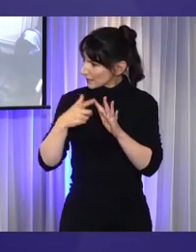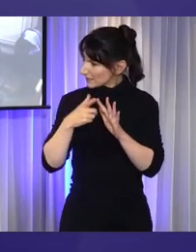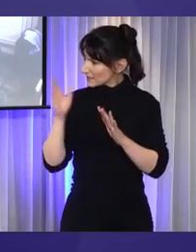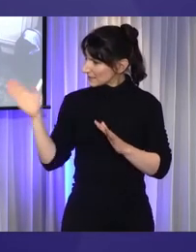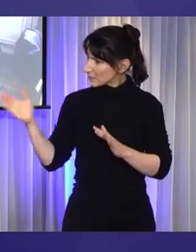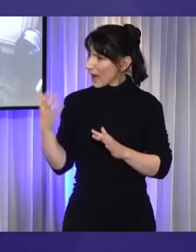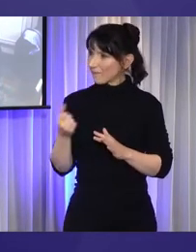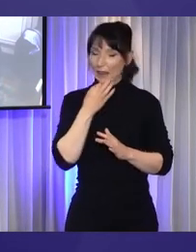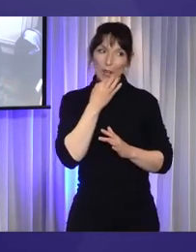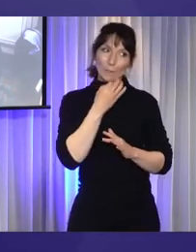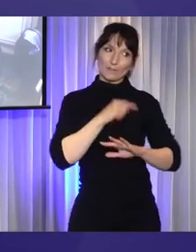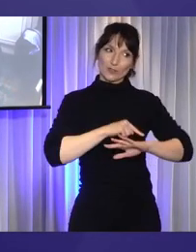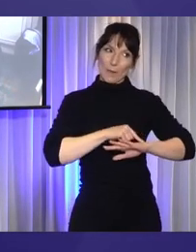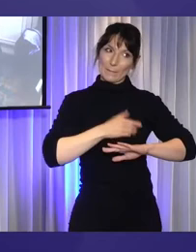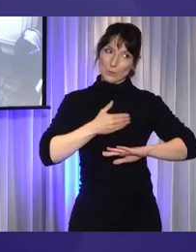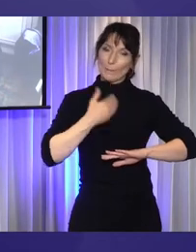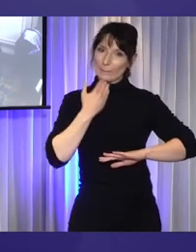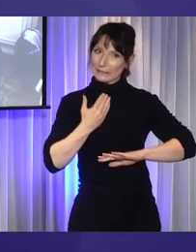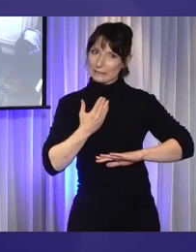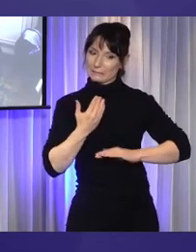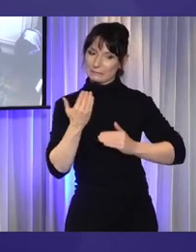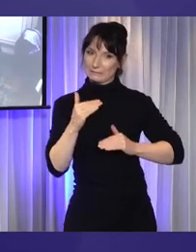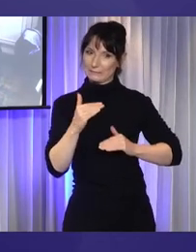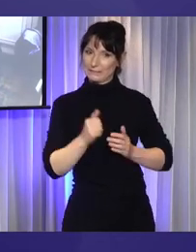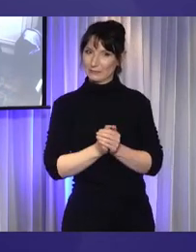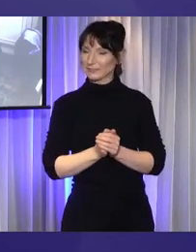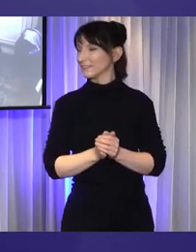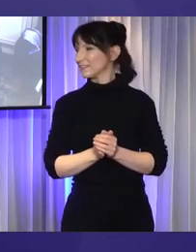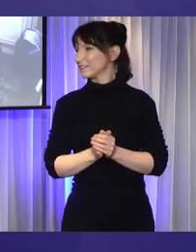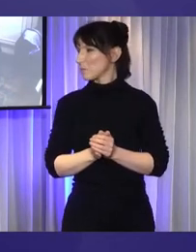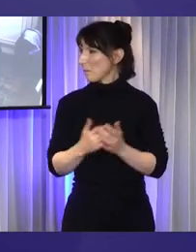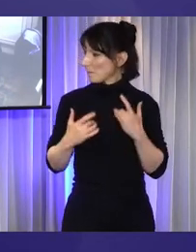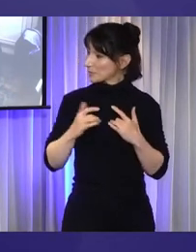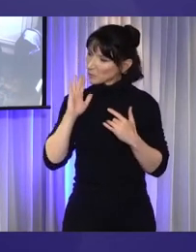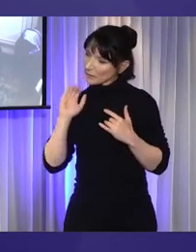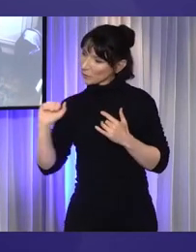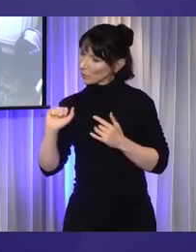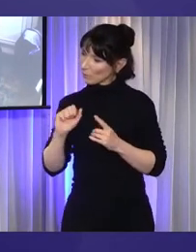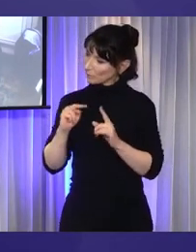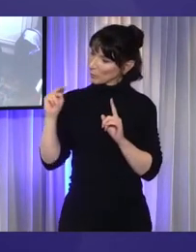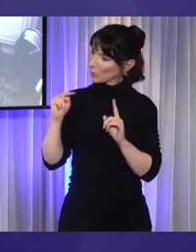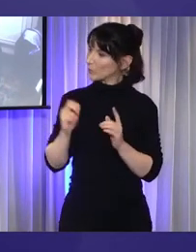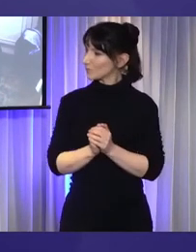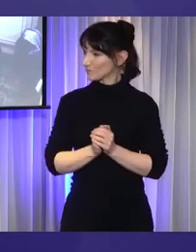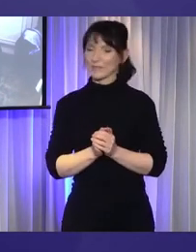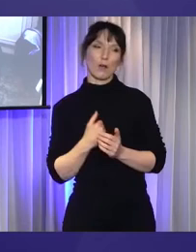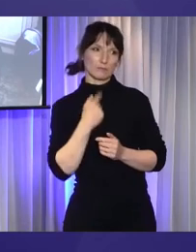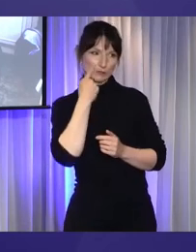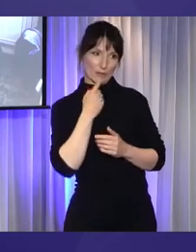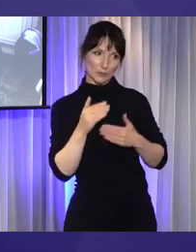a little bit of time pressure though, so if you could keep it to five minutes would be fantastic. But I'm really looking forward to hearing from you. Thank you. I will try.